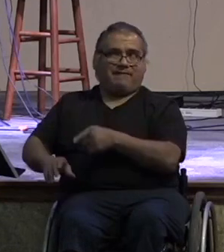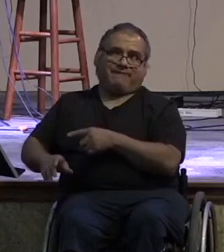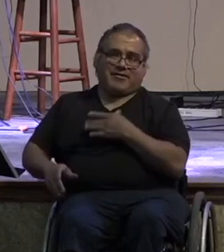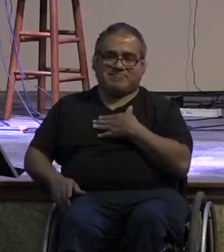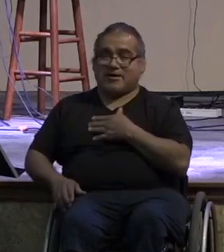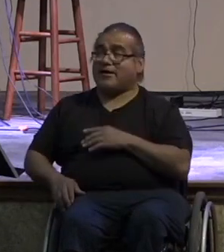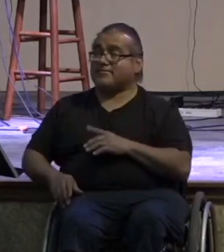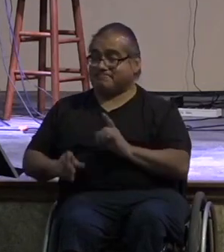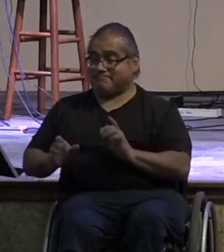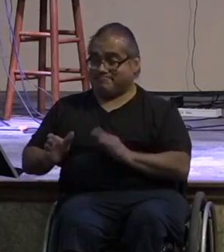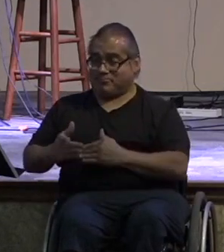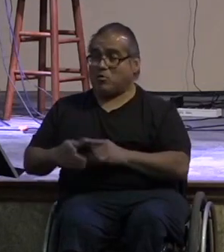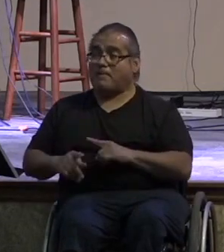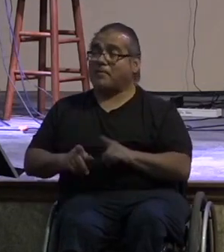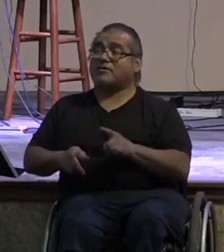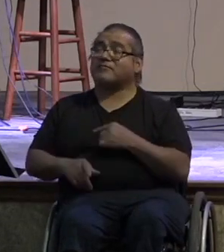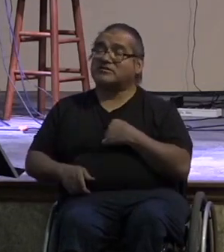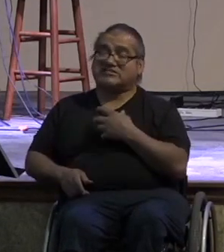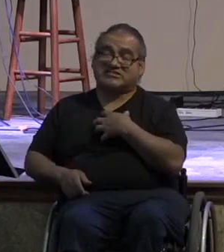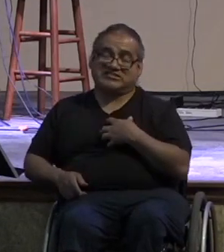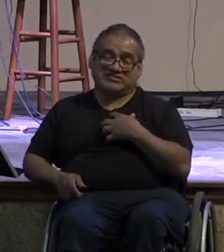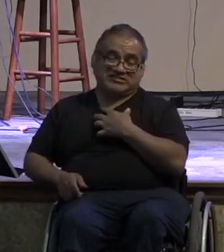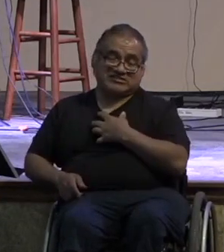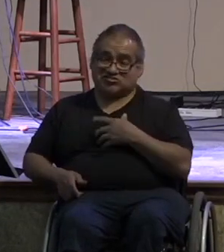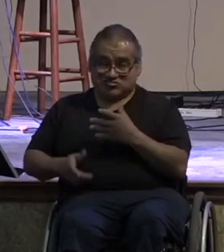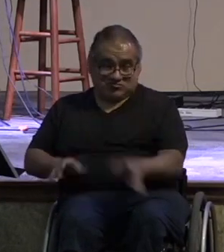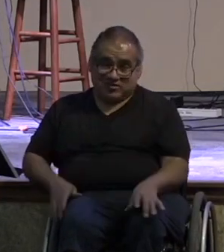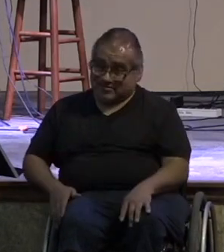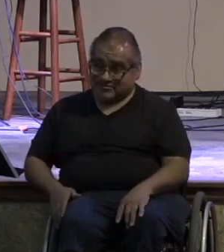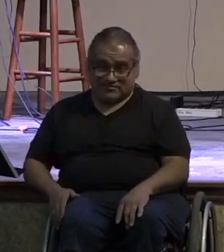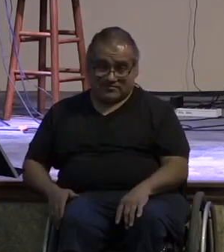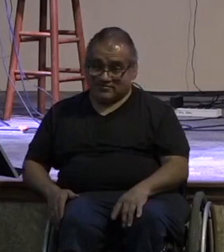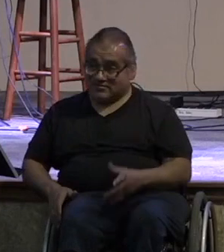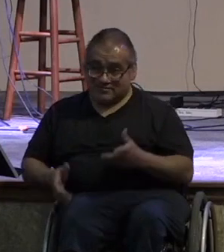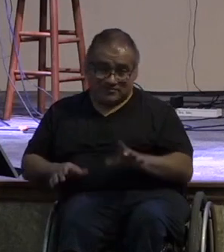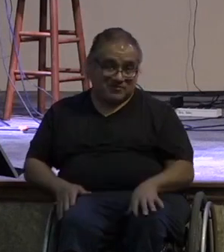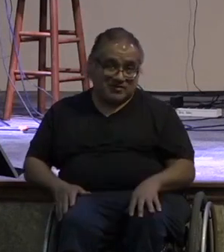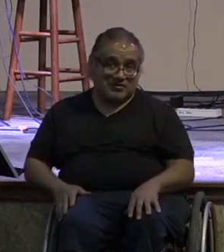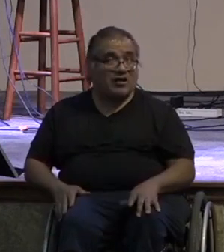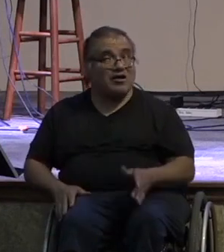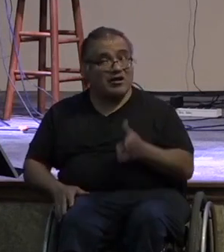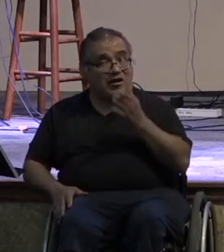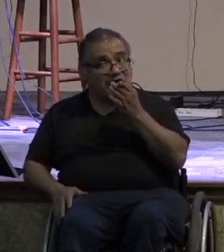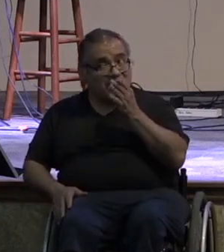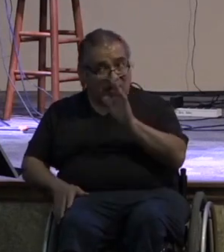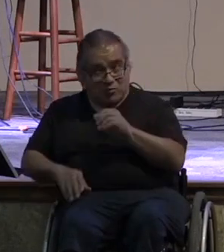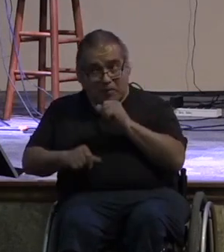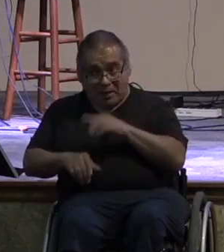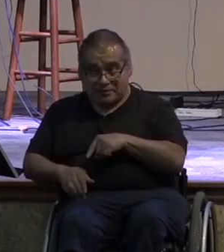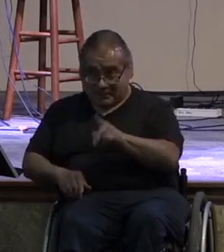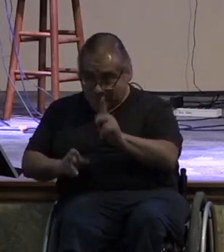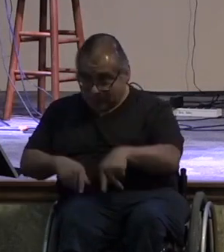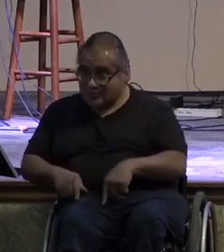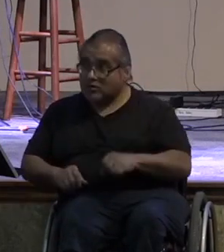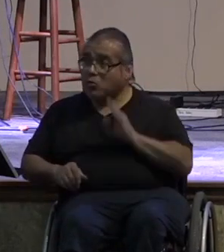when we begrudgingly give when we're when we feel miserly toward it god will still use that as a blessing and he'll